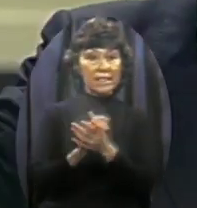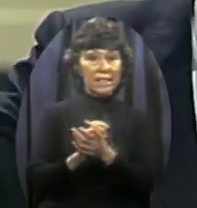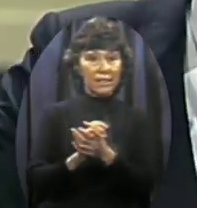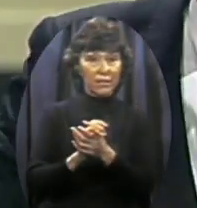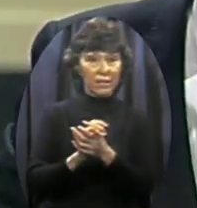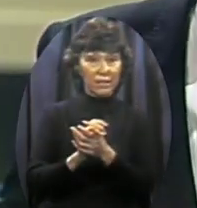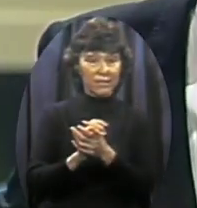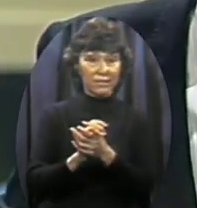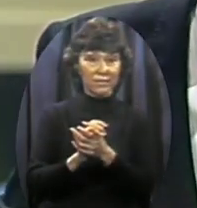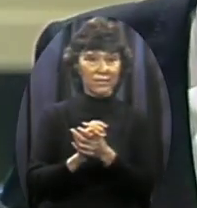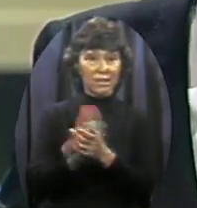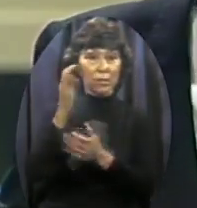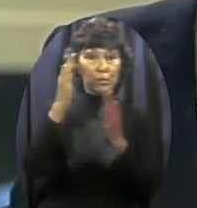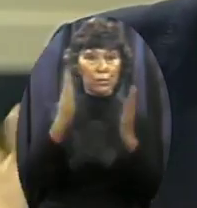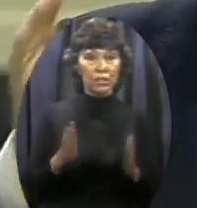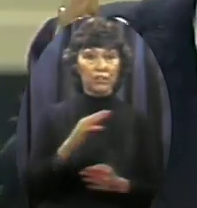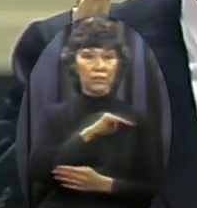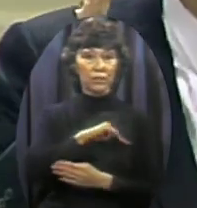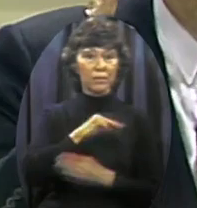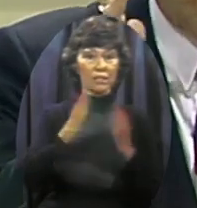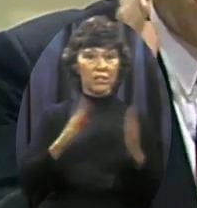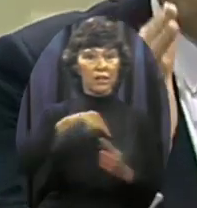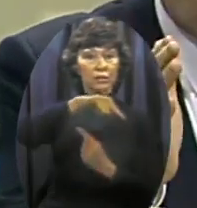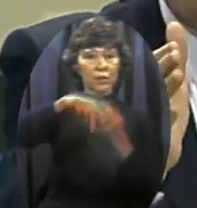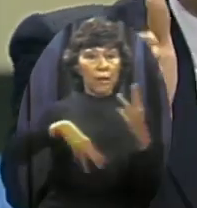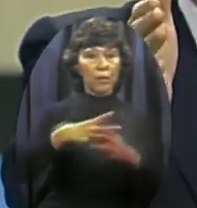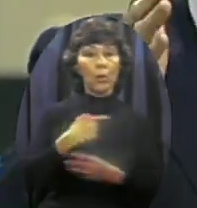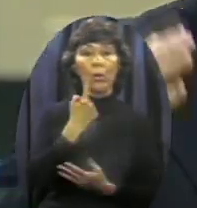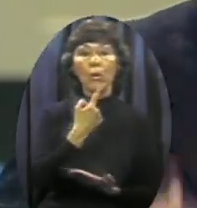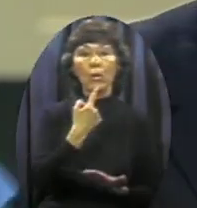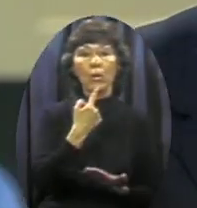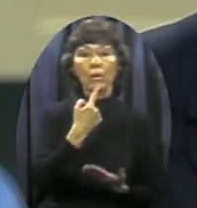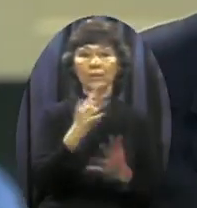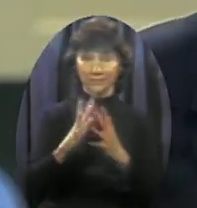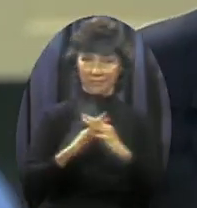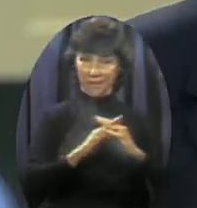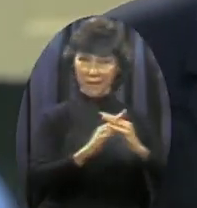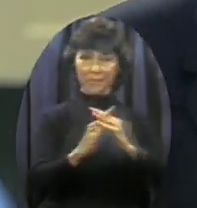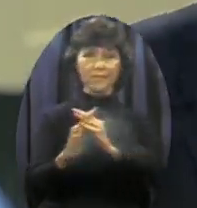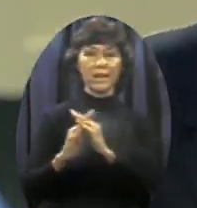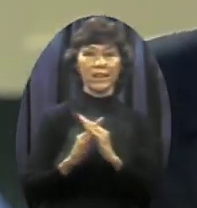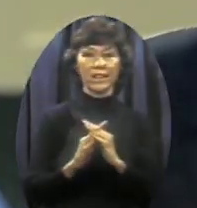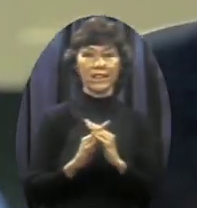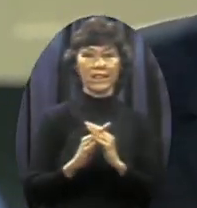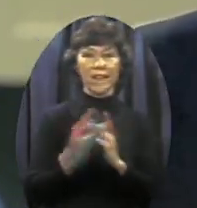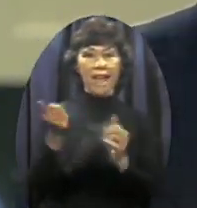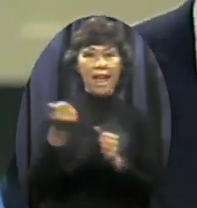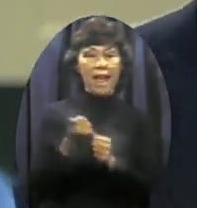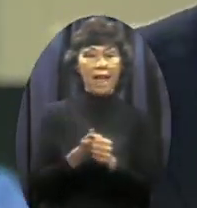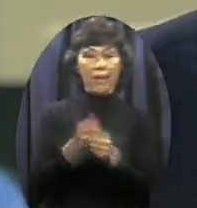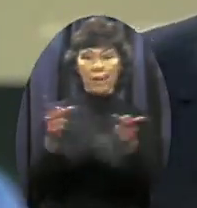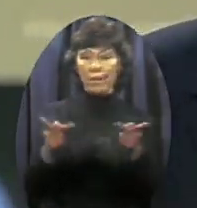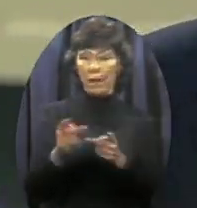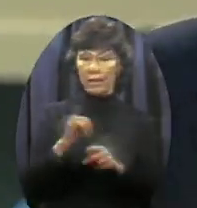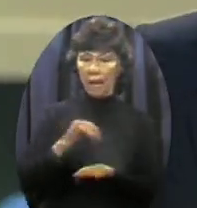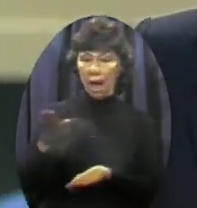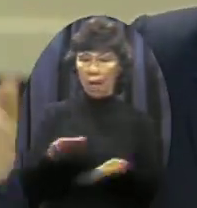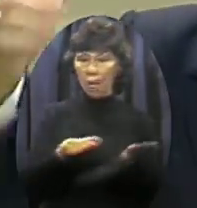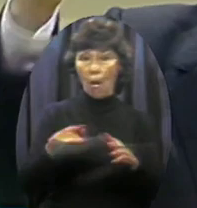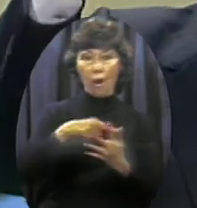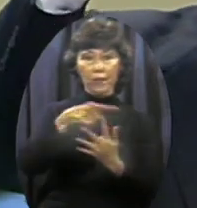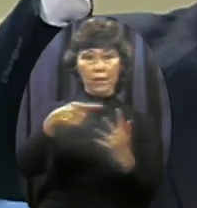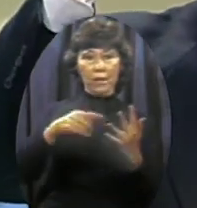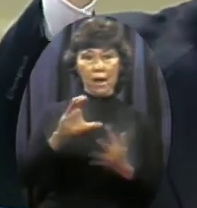of the United States of America And everywhere I go as I walked among the people In the Cambodian refugee camps Where the